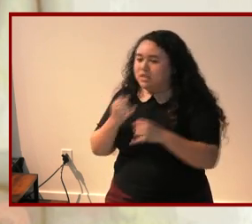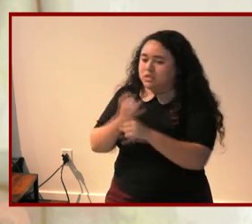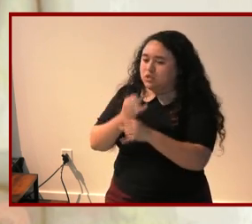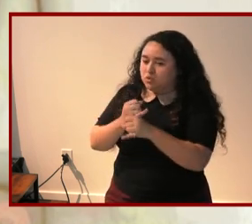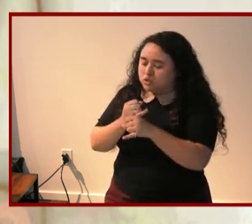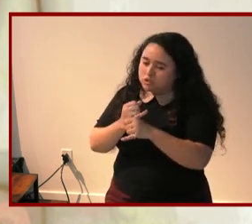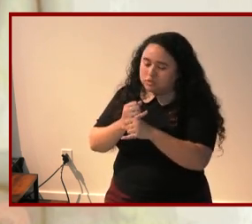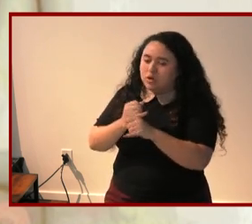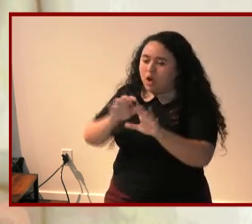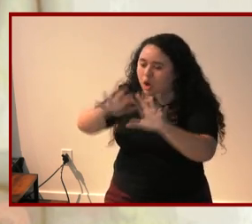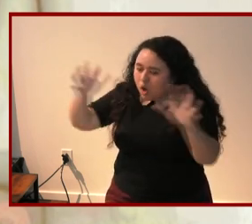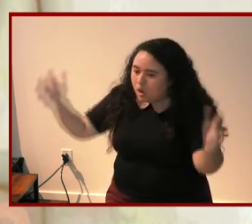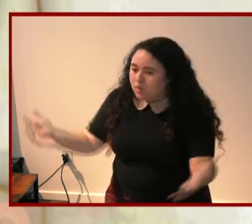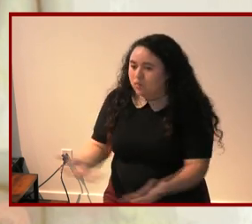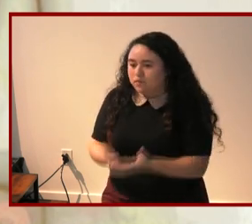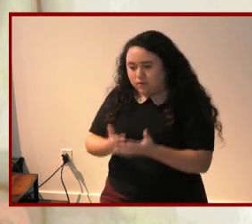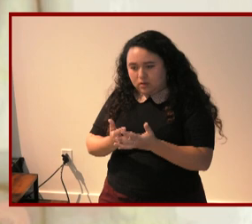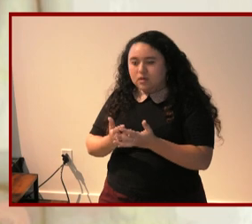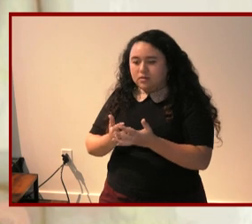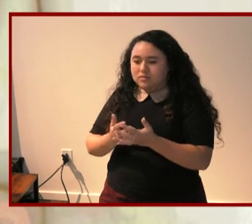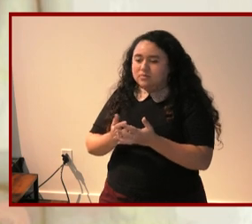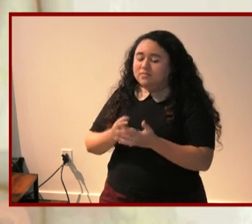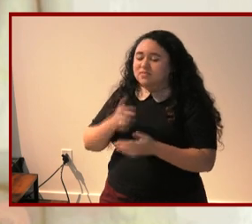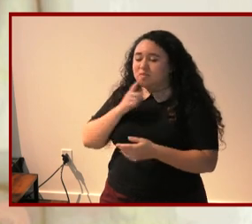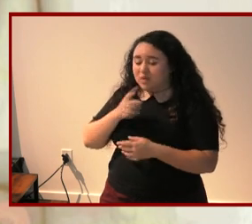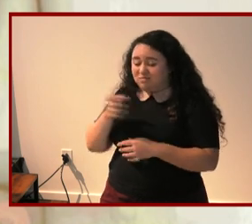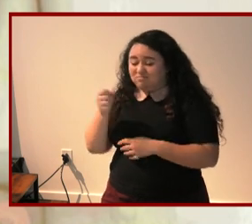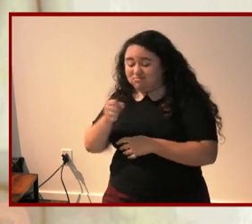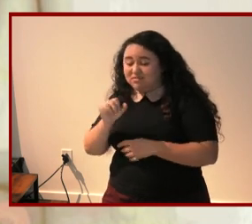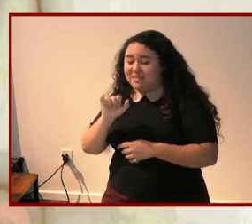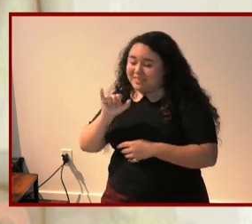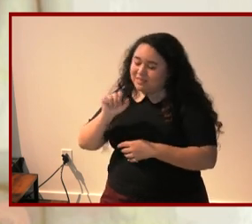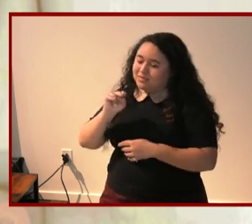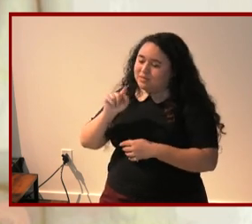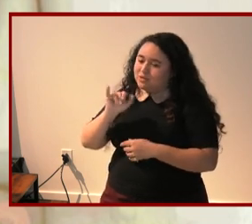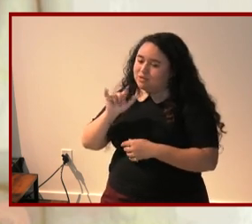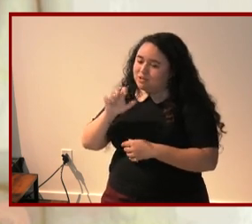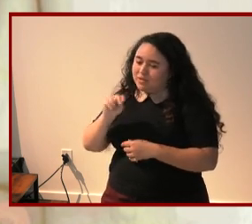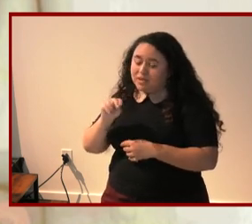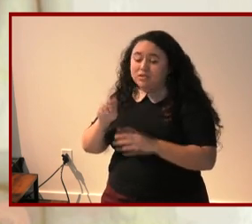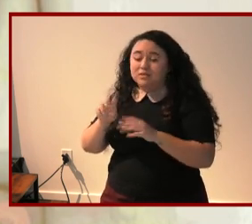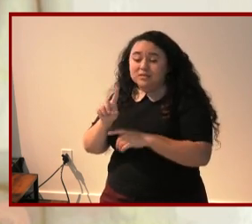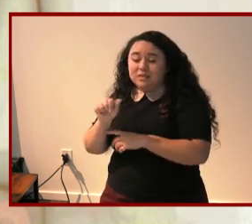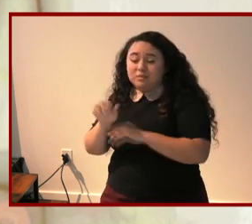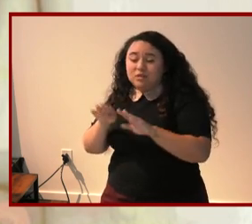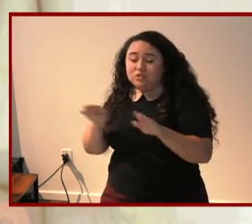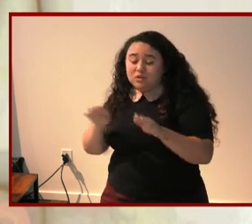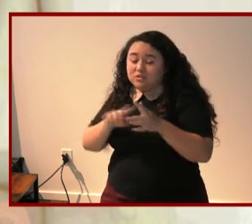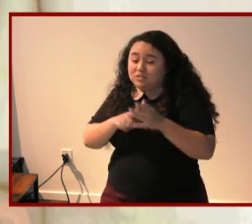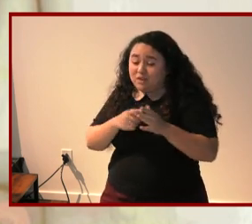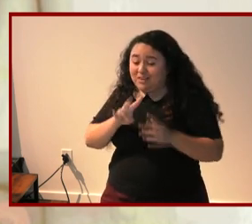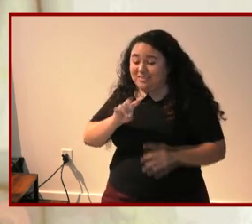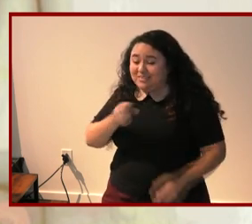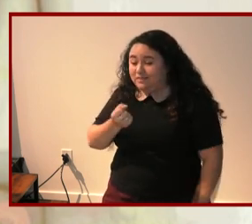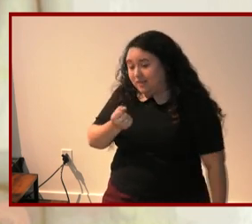institutionalized institutionalization of disabled children in the united states only began to fall in the 70s